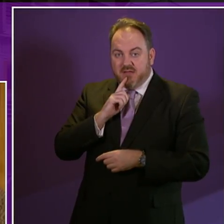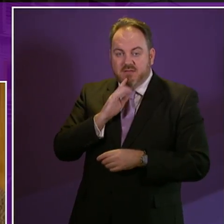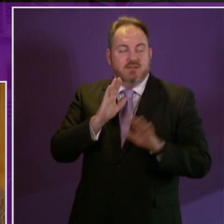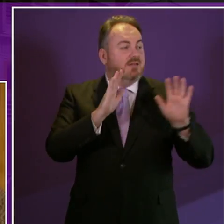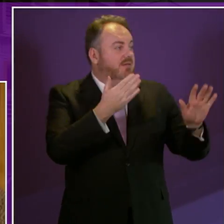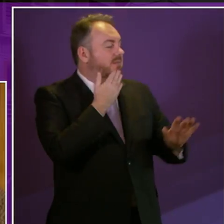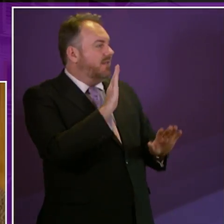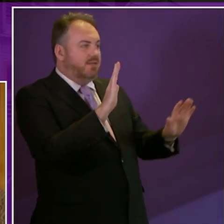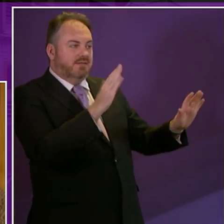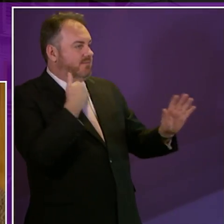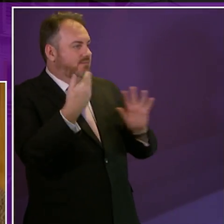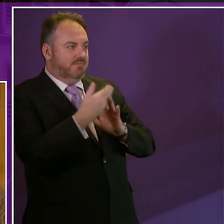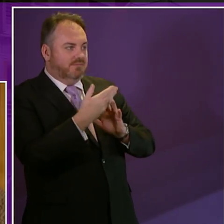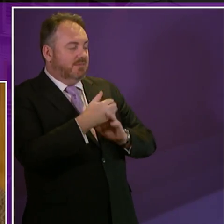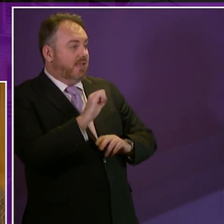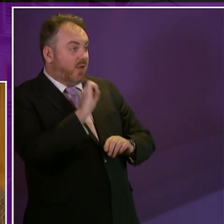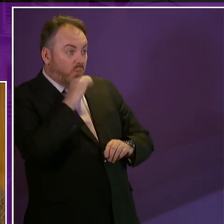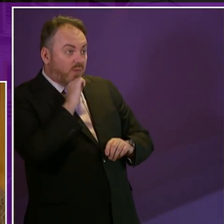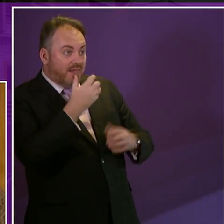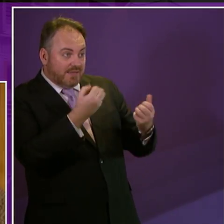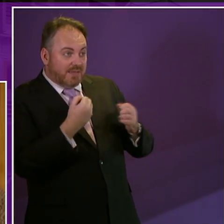let me make some progress yes I will take an intervention